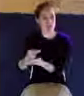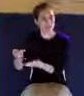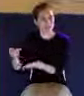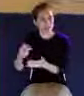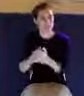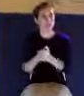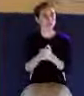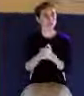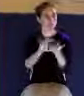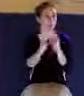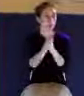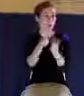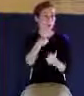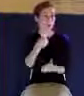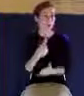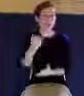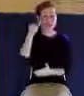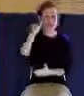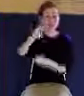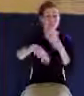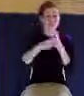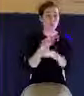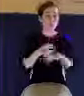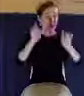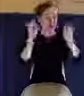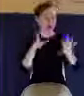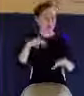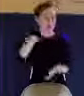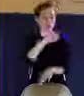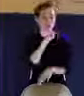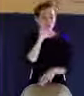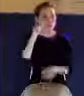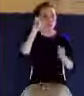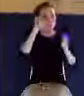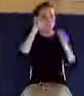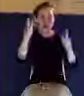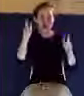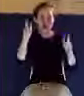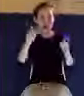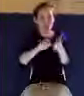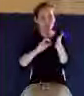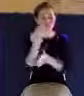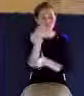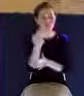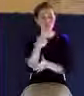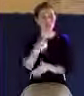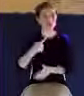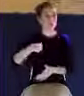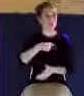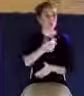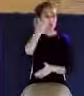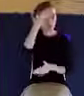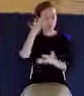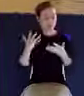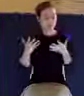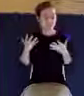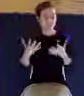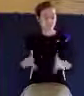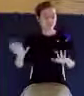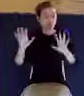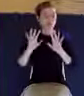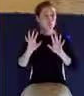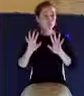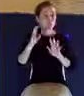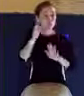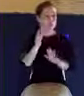not, my brethren, if the world hates you. Look at verse 14. We know that we have passed from death unto life. Why? Because